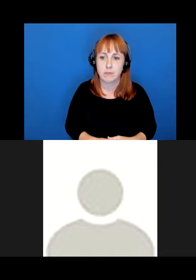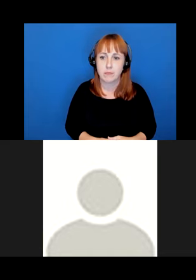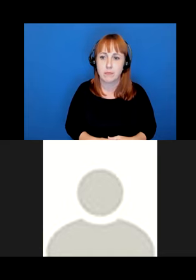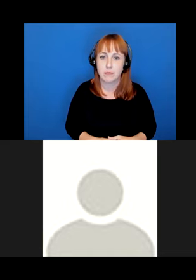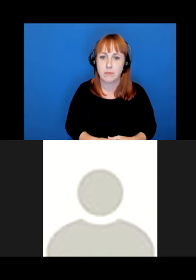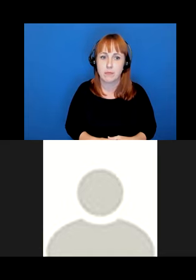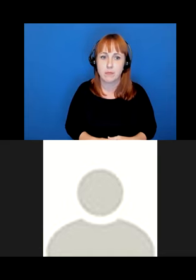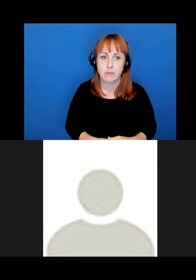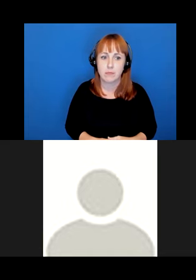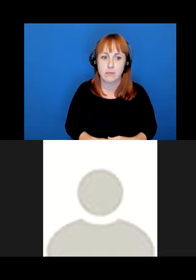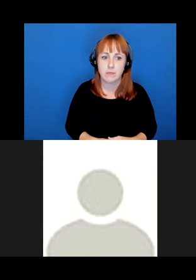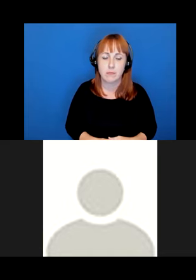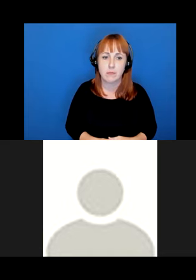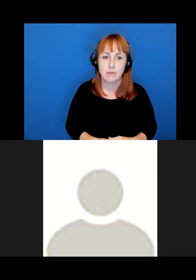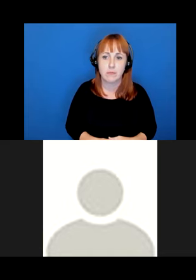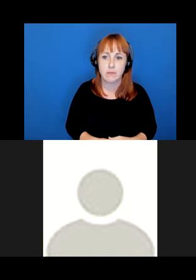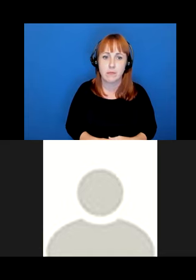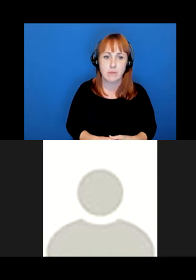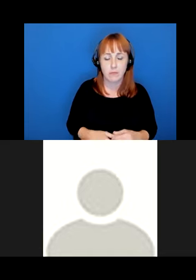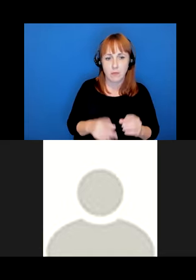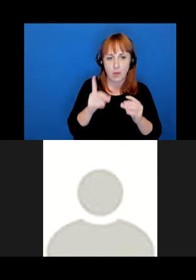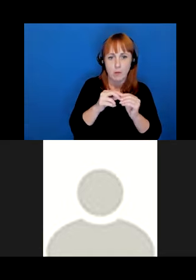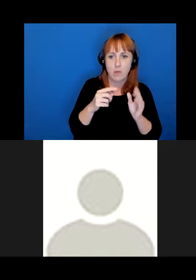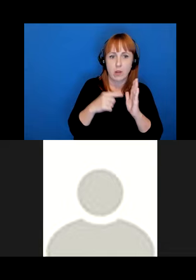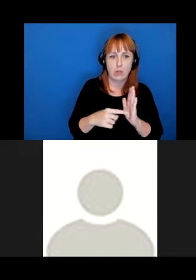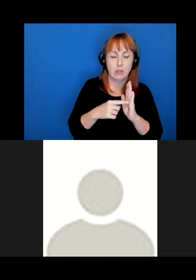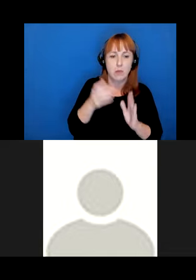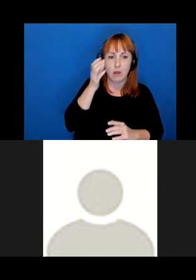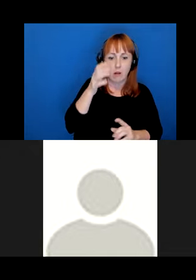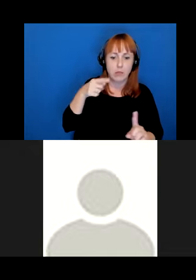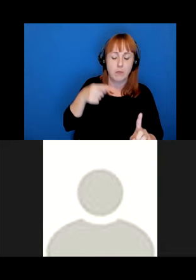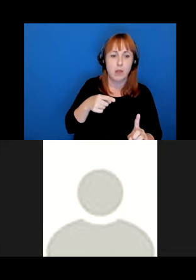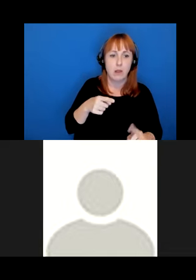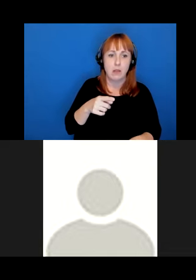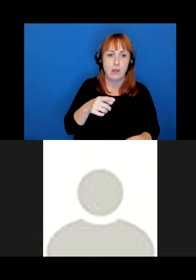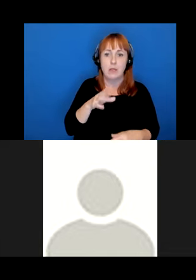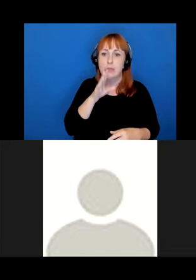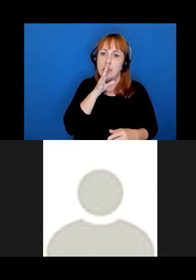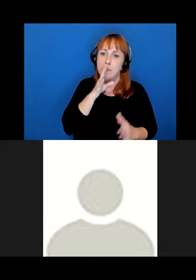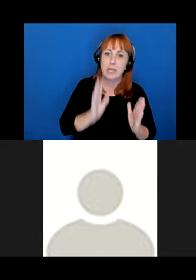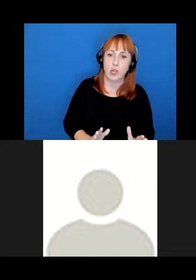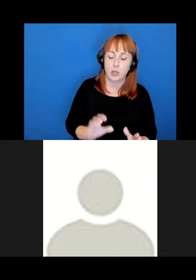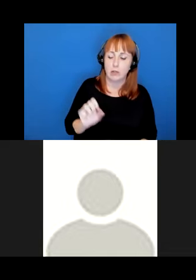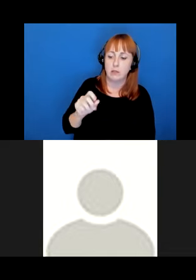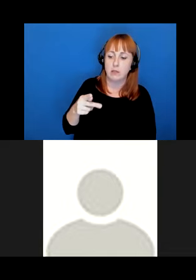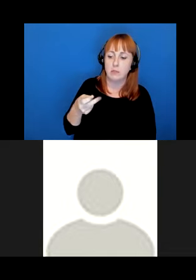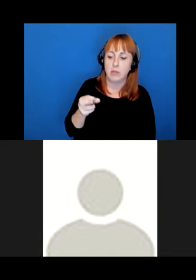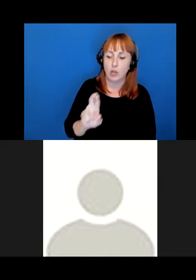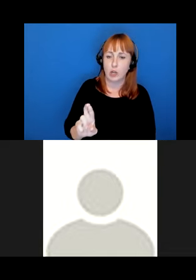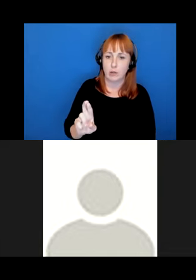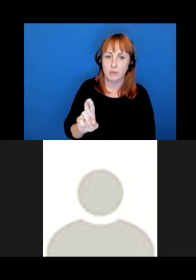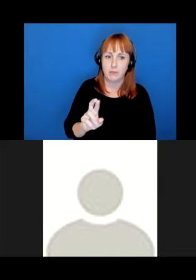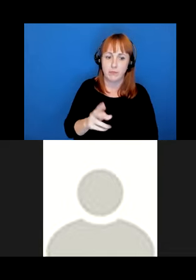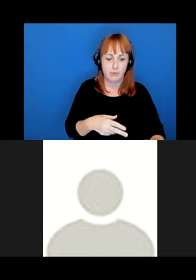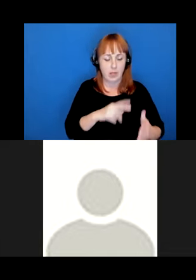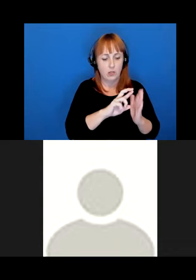Another example I want to call attention to is the concept of speaker, or rather the word speaker itself. A named role which in